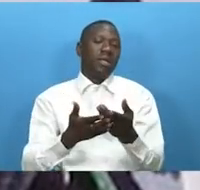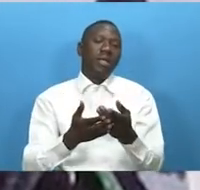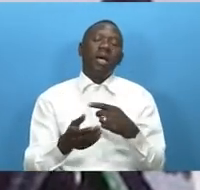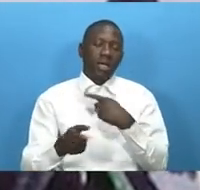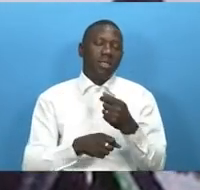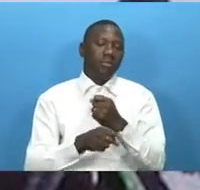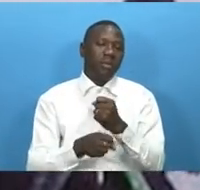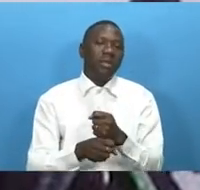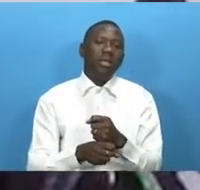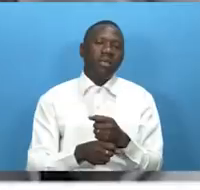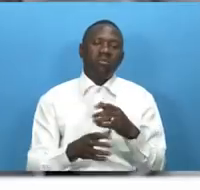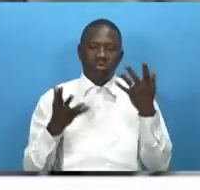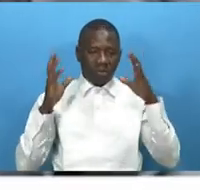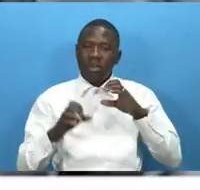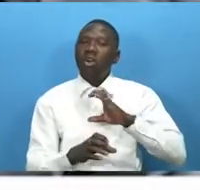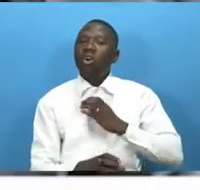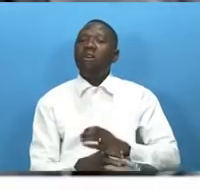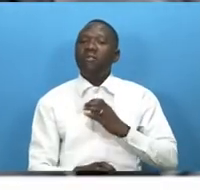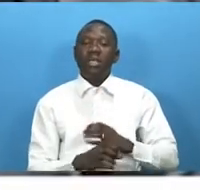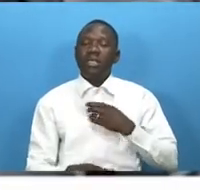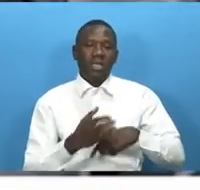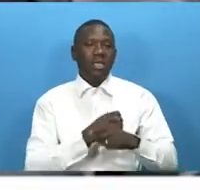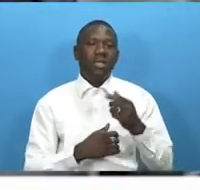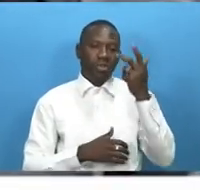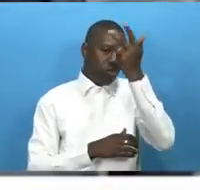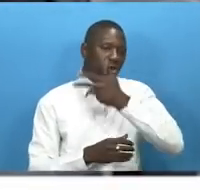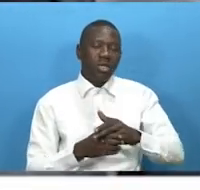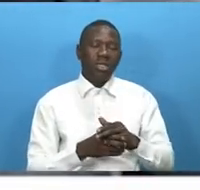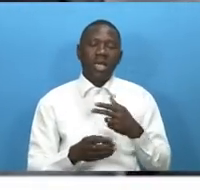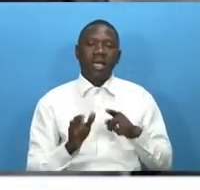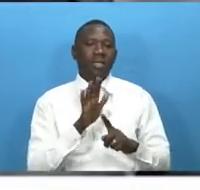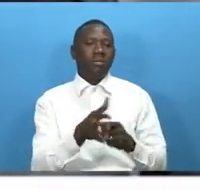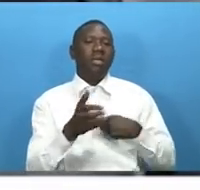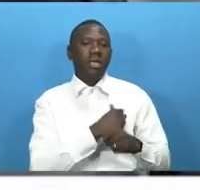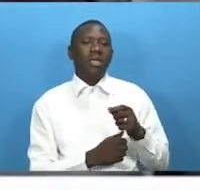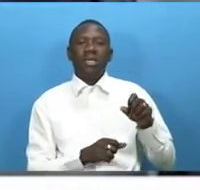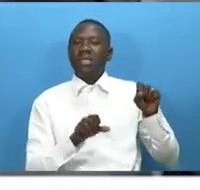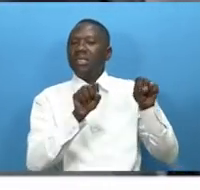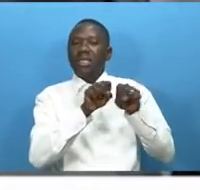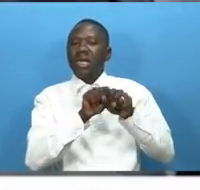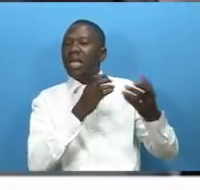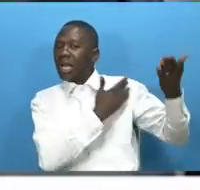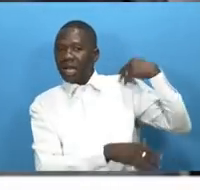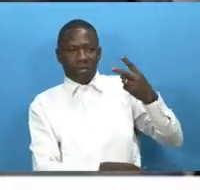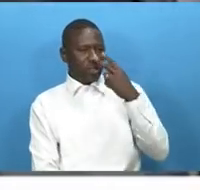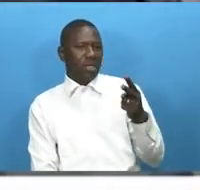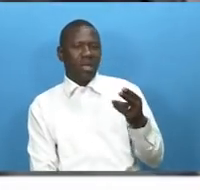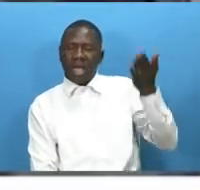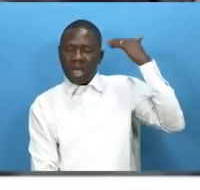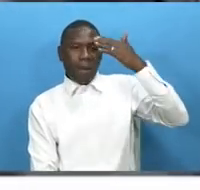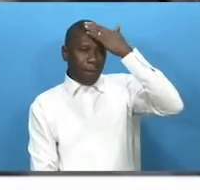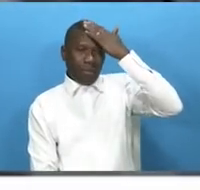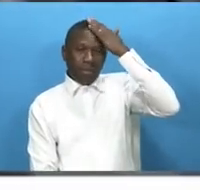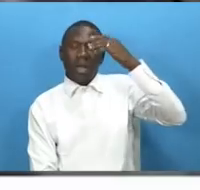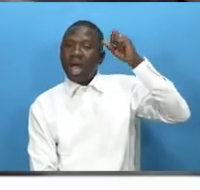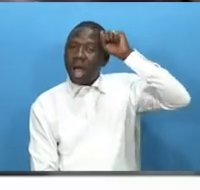instability on the continent. A public resistance to political dynasty in Senegal witnessed former President Abdullah Wad facing violent